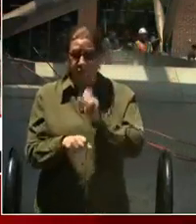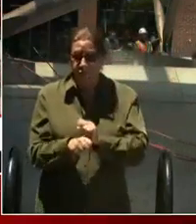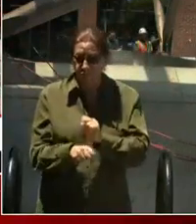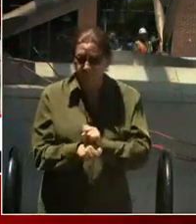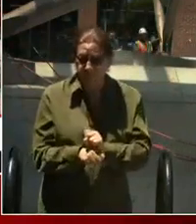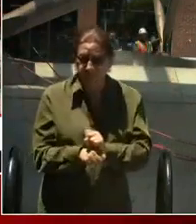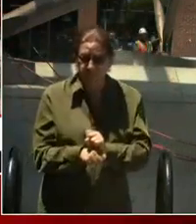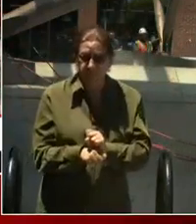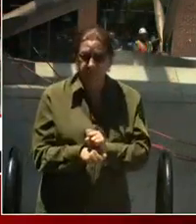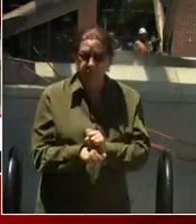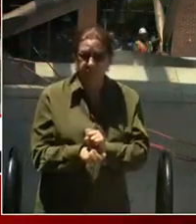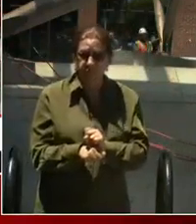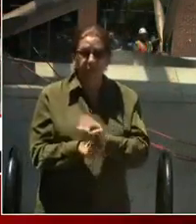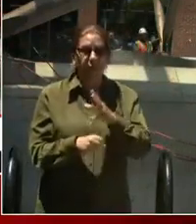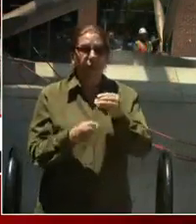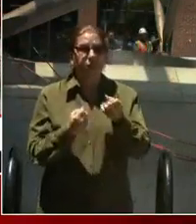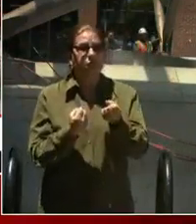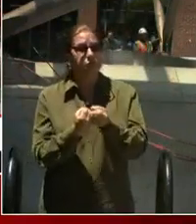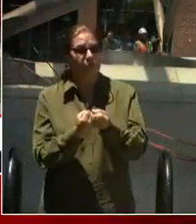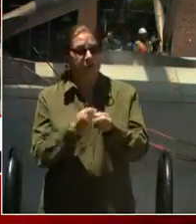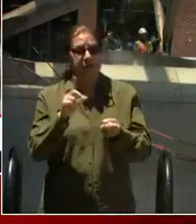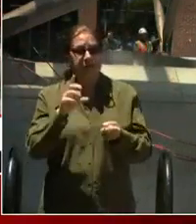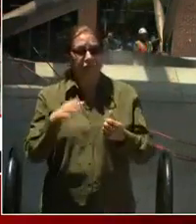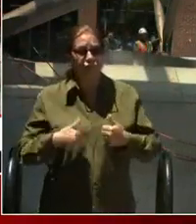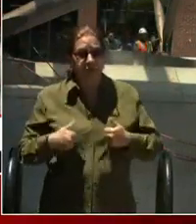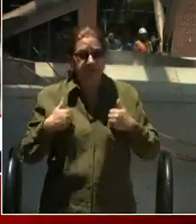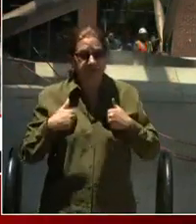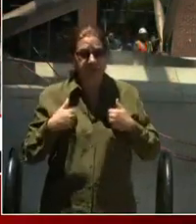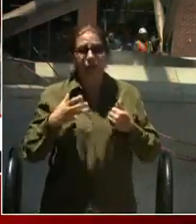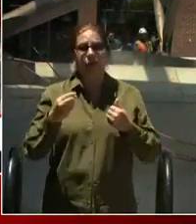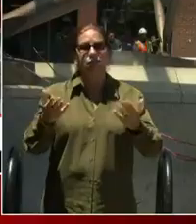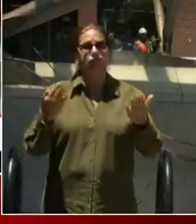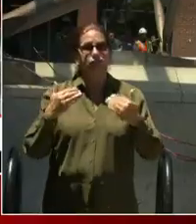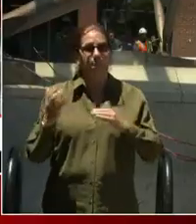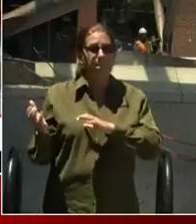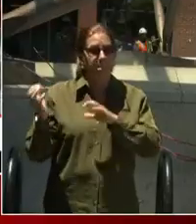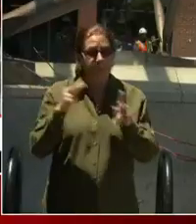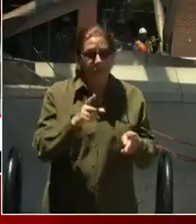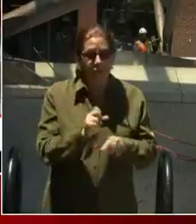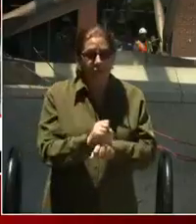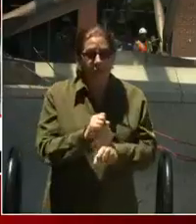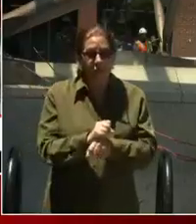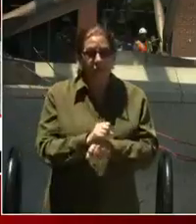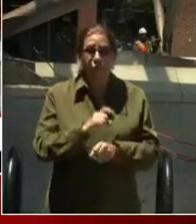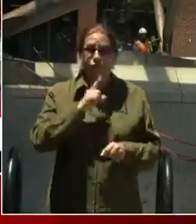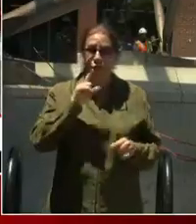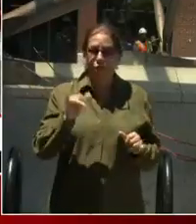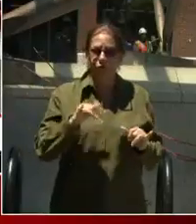So it supports DC residents getting back to work. So let's give that a round of applause as well.